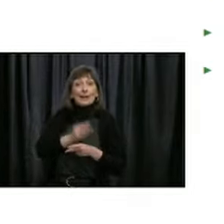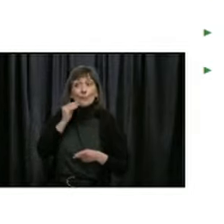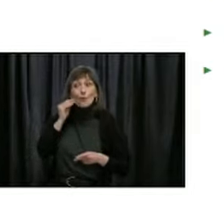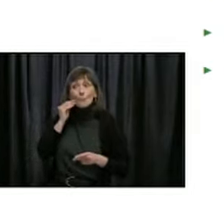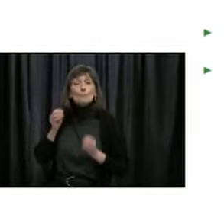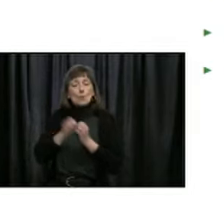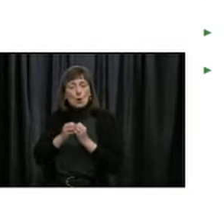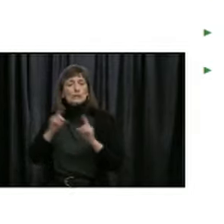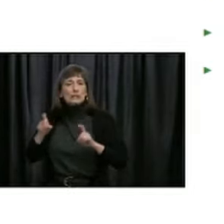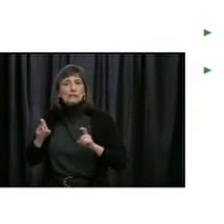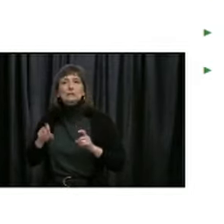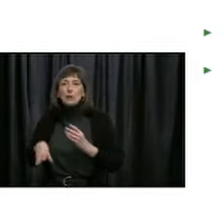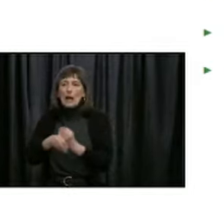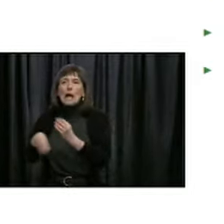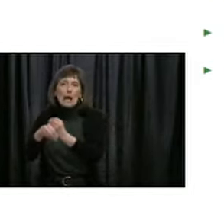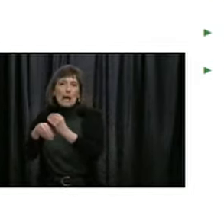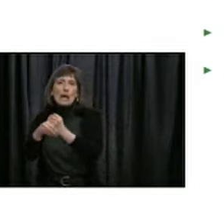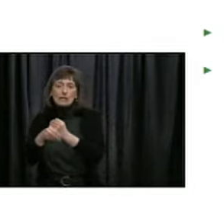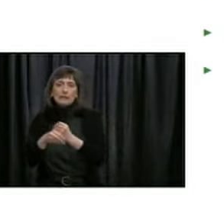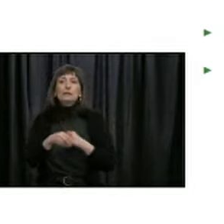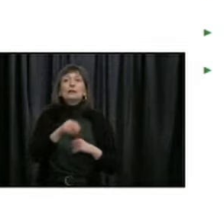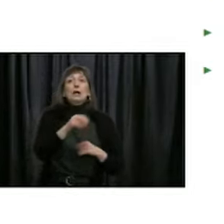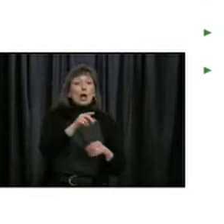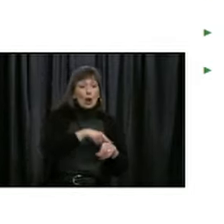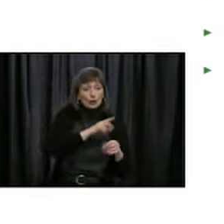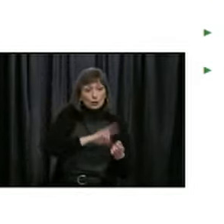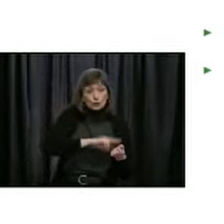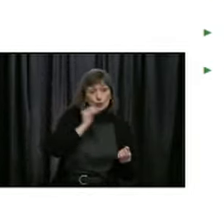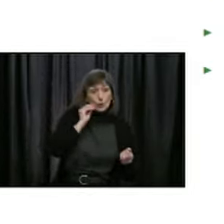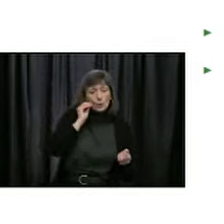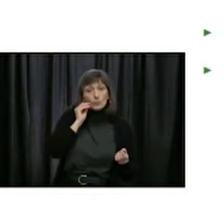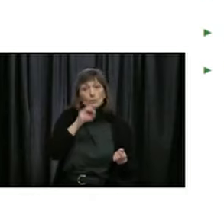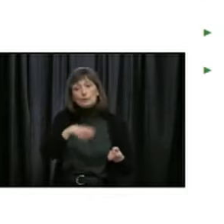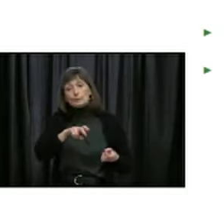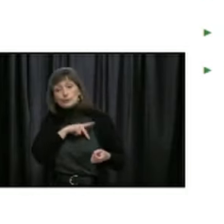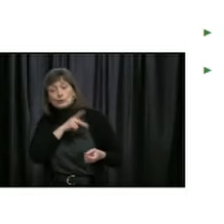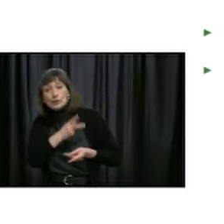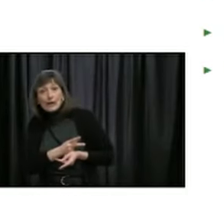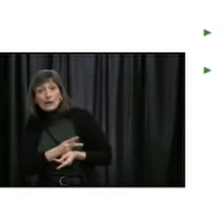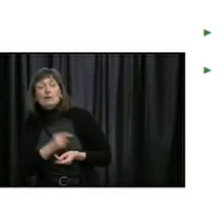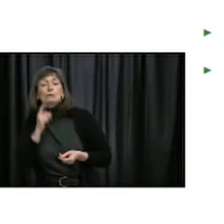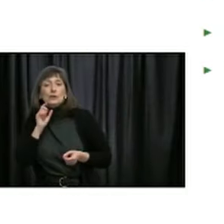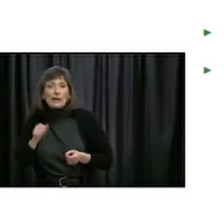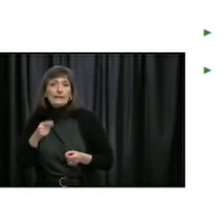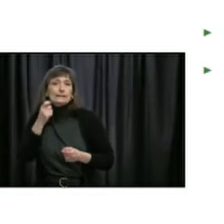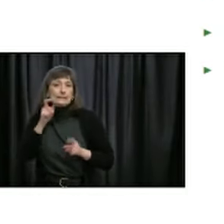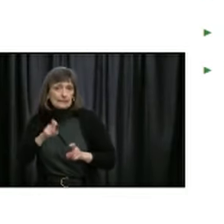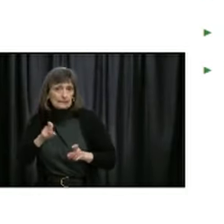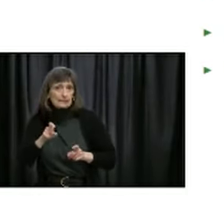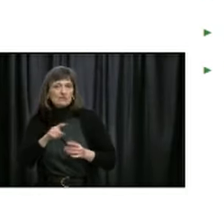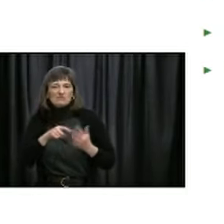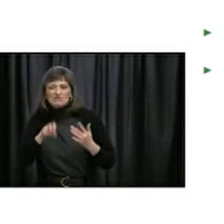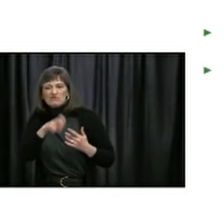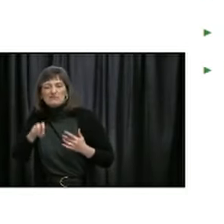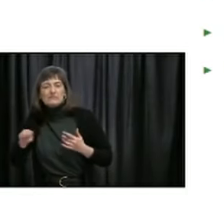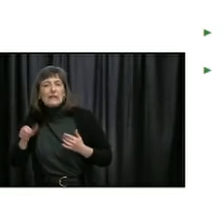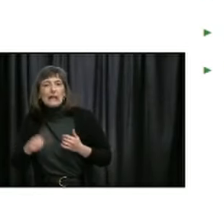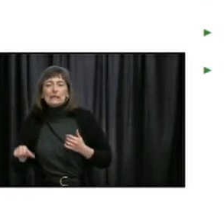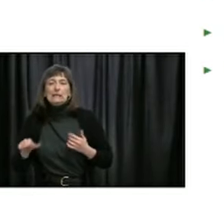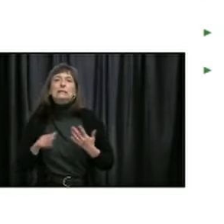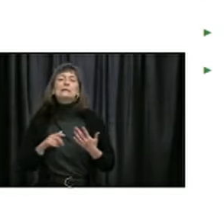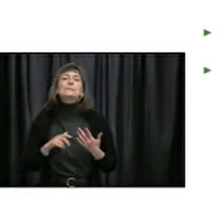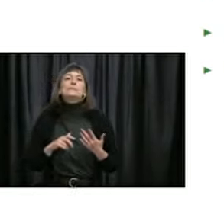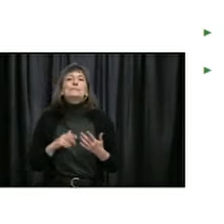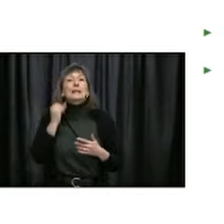that we have public health capacity to detect, self-isolate, and quarantine suspected or confirmed cases of COVID